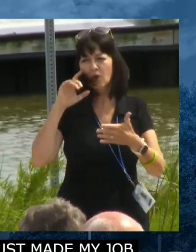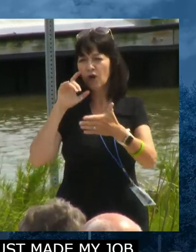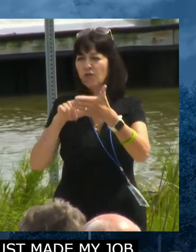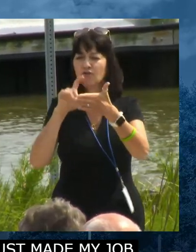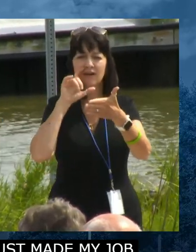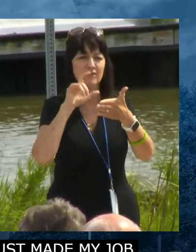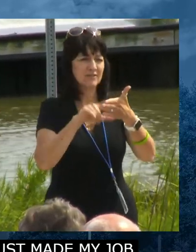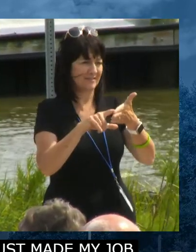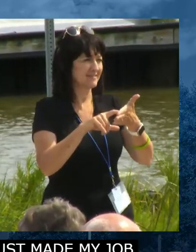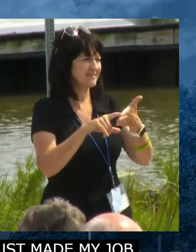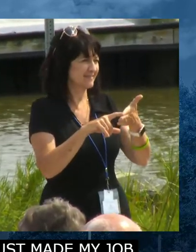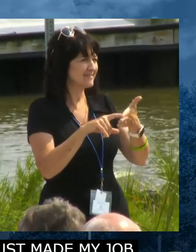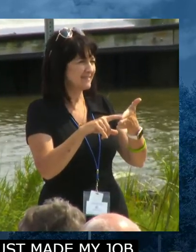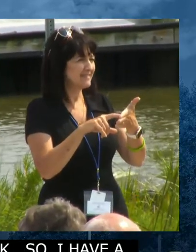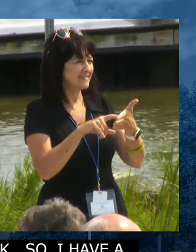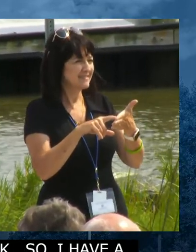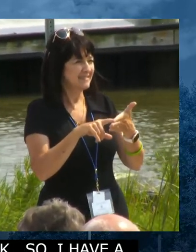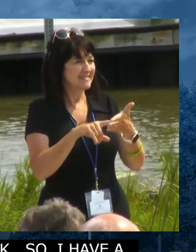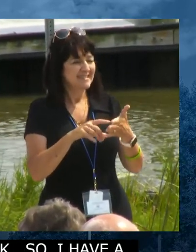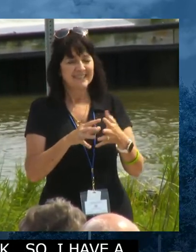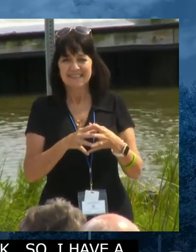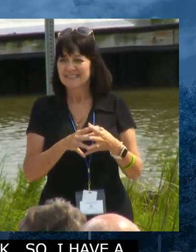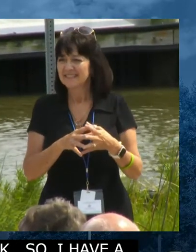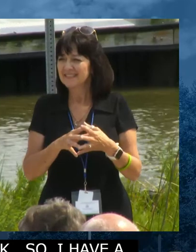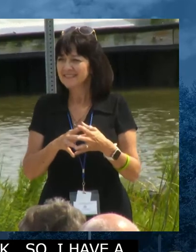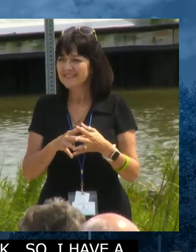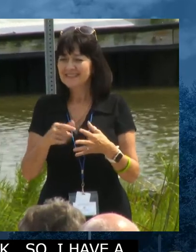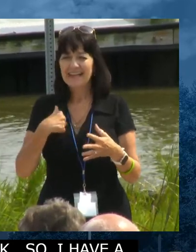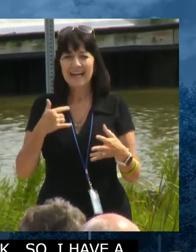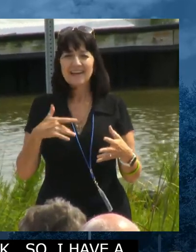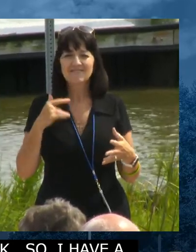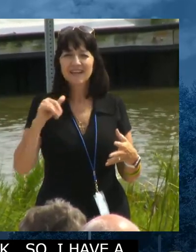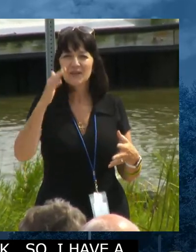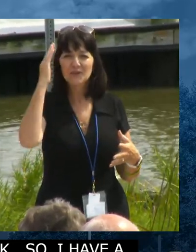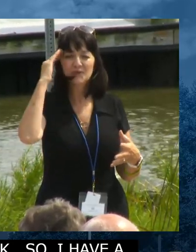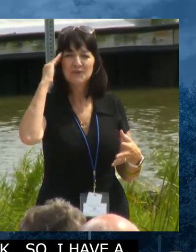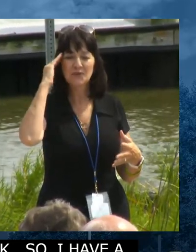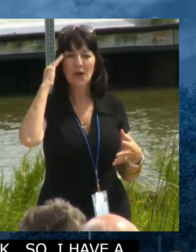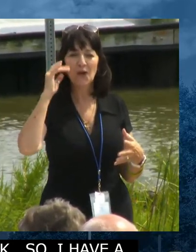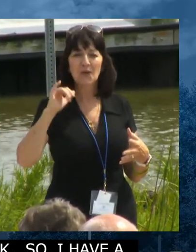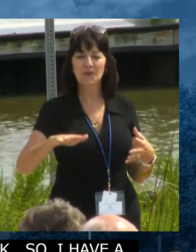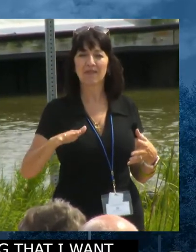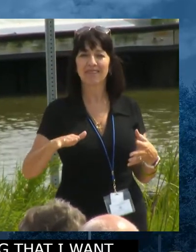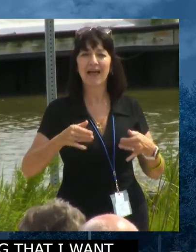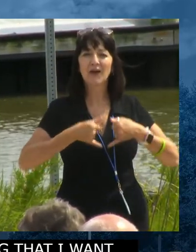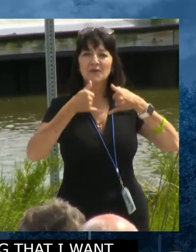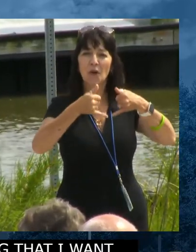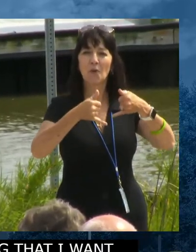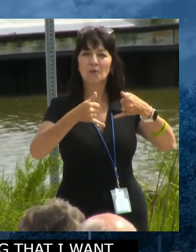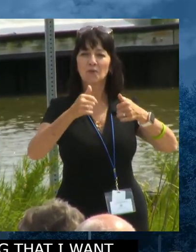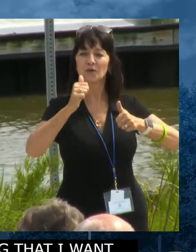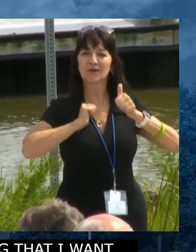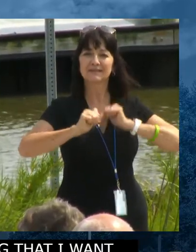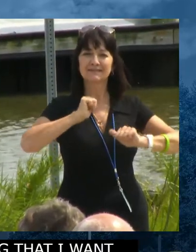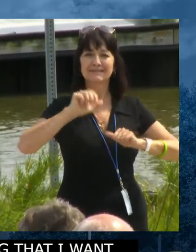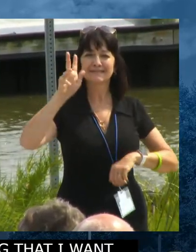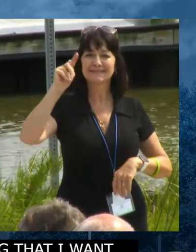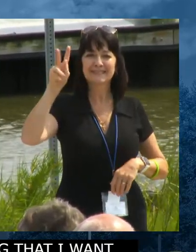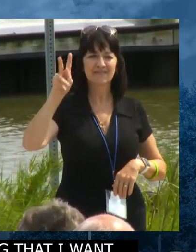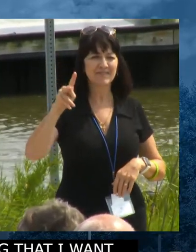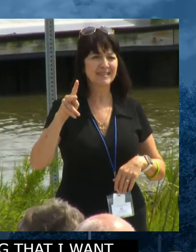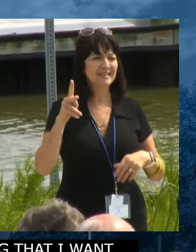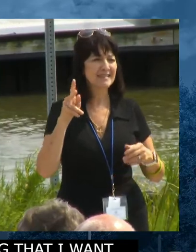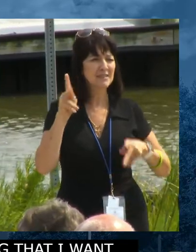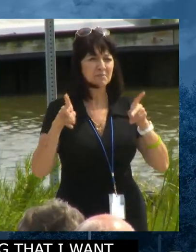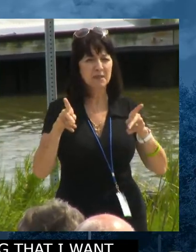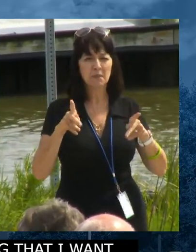I kind of feel like at the Academy Awards that inevitably I'm going to miss somebody, so I apologize in advance. We would